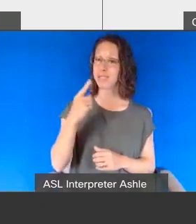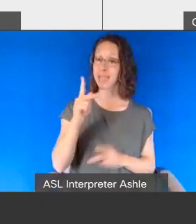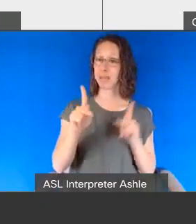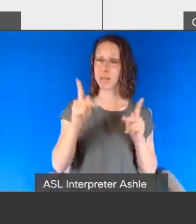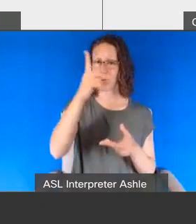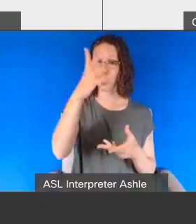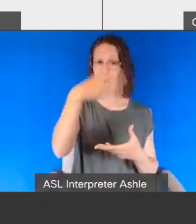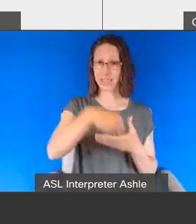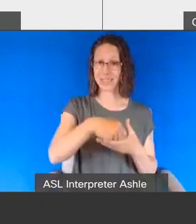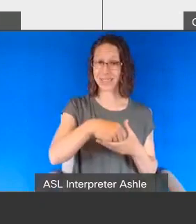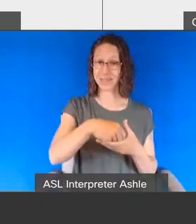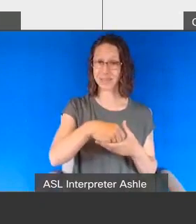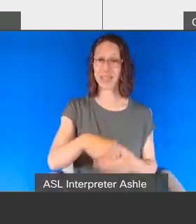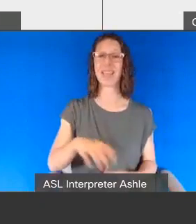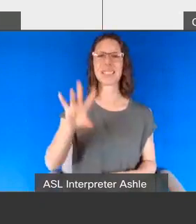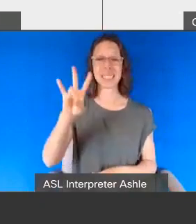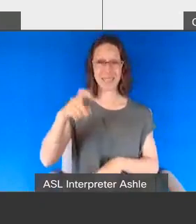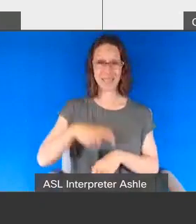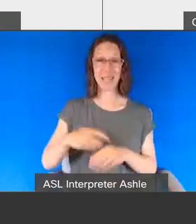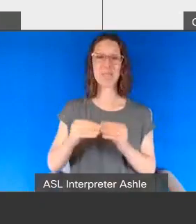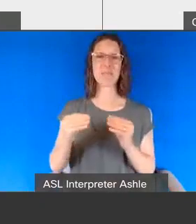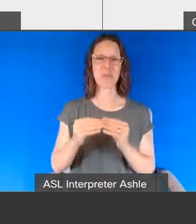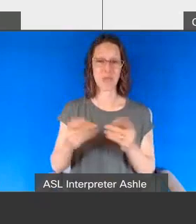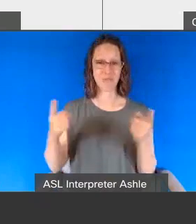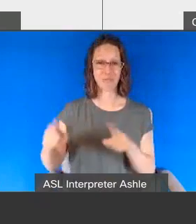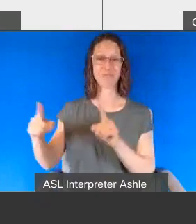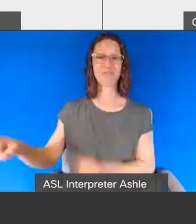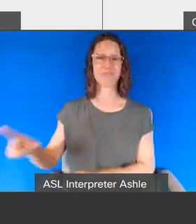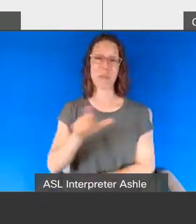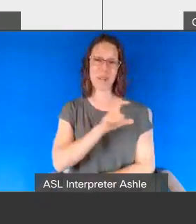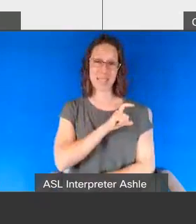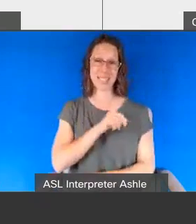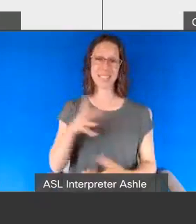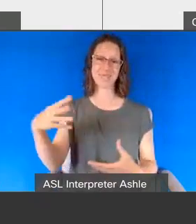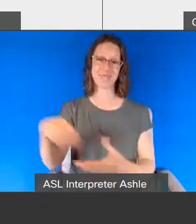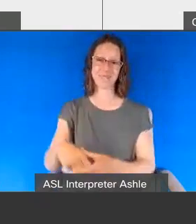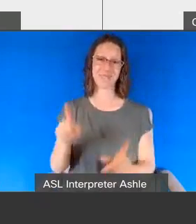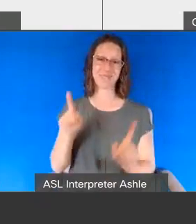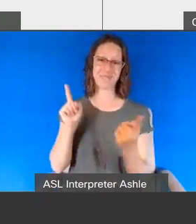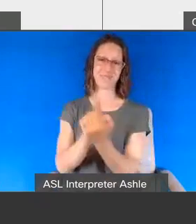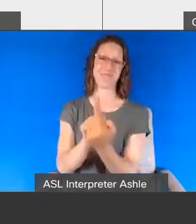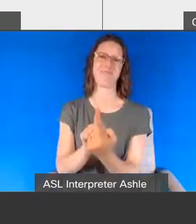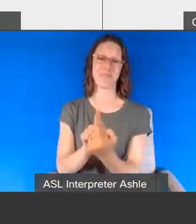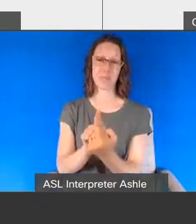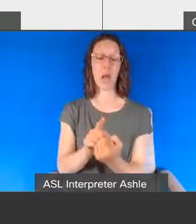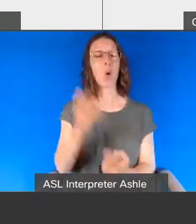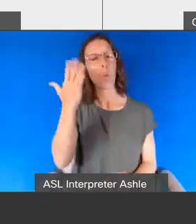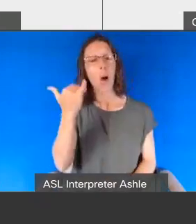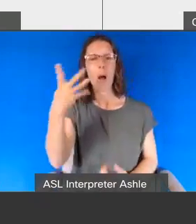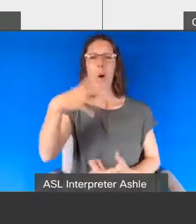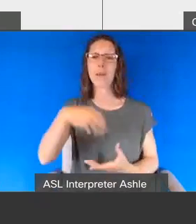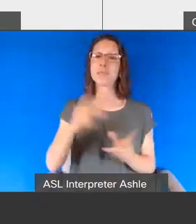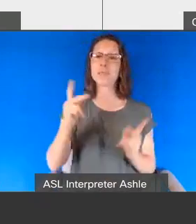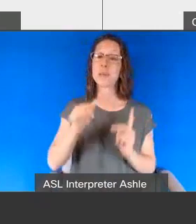encounter have police encounters is because of their misunderstanding of social cues they see somebody